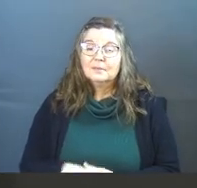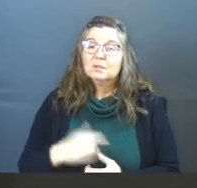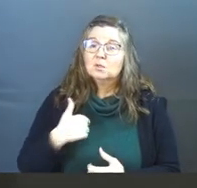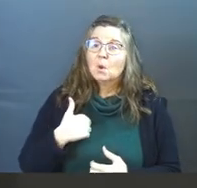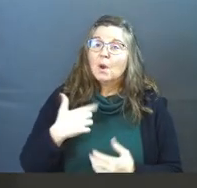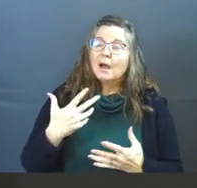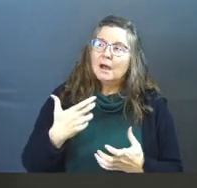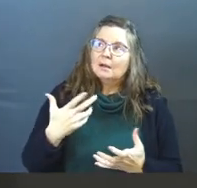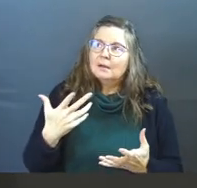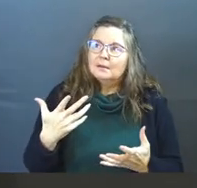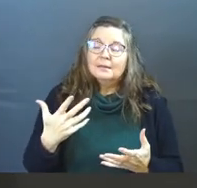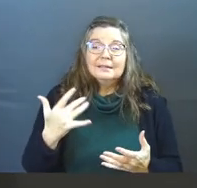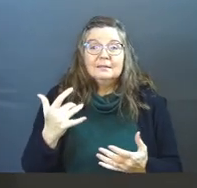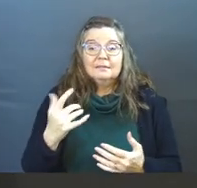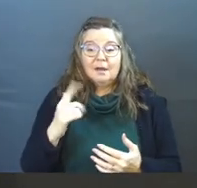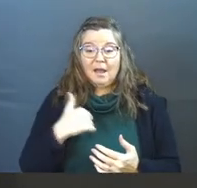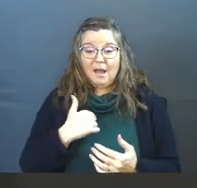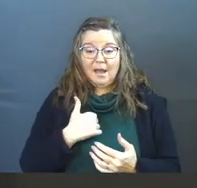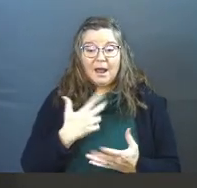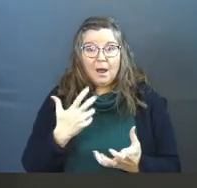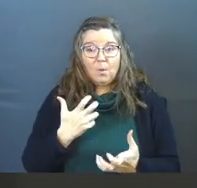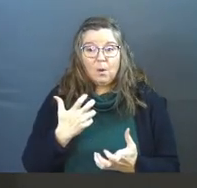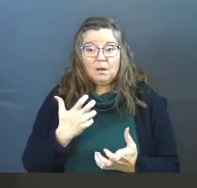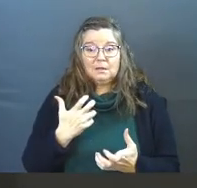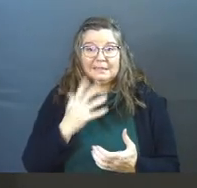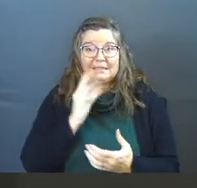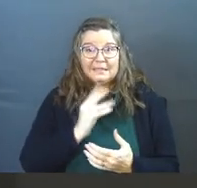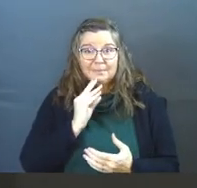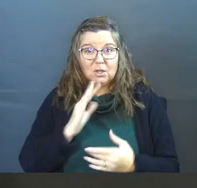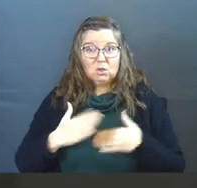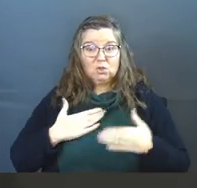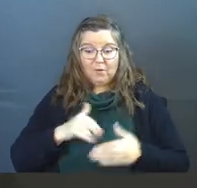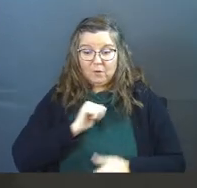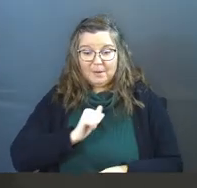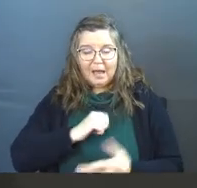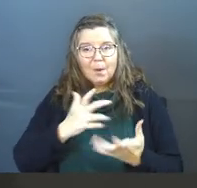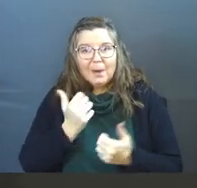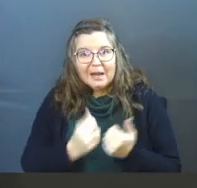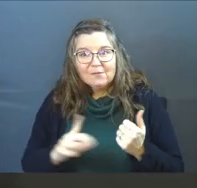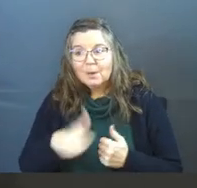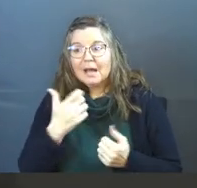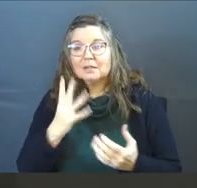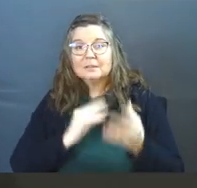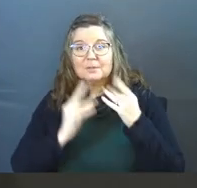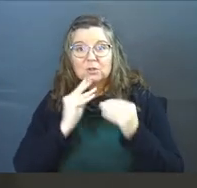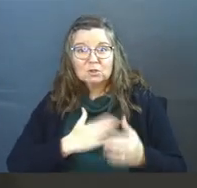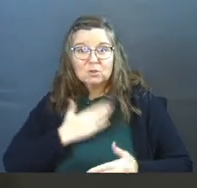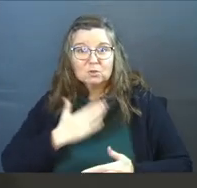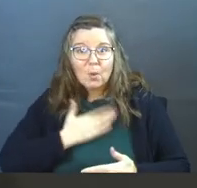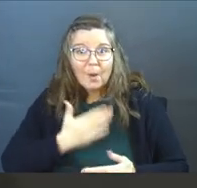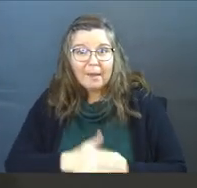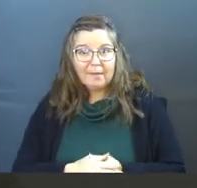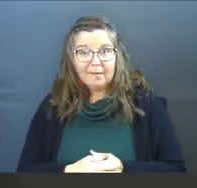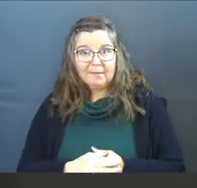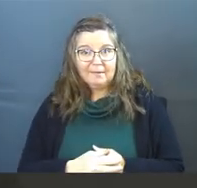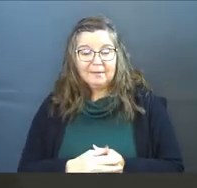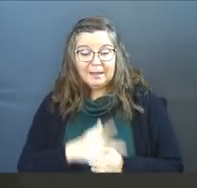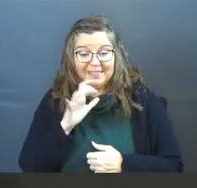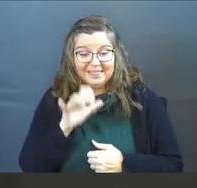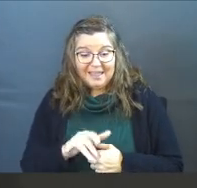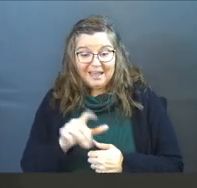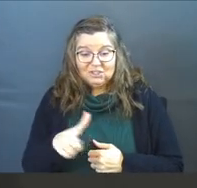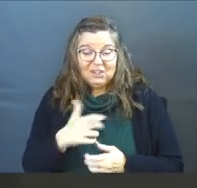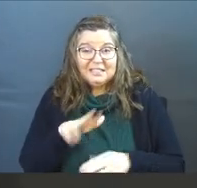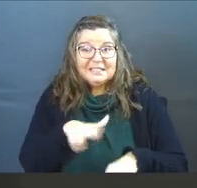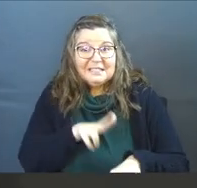So I want, you know, not only did I want to experience the joy for myself, I want everybody else to experience the joy, because